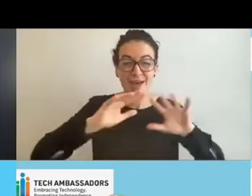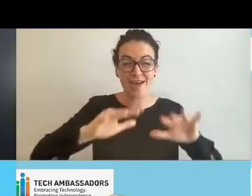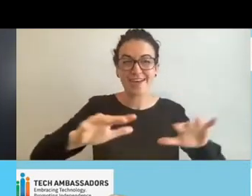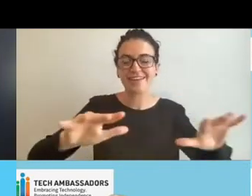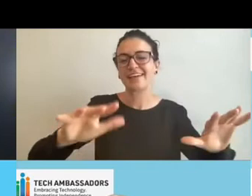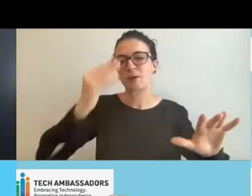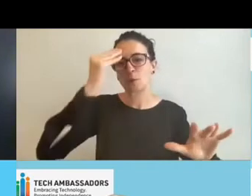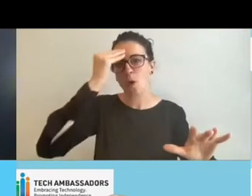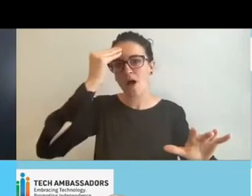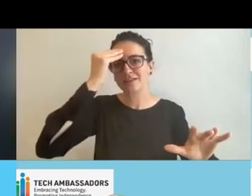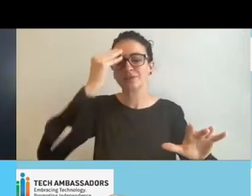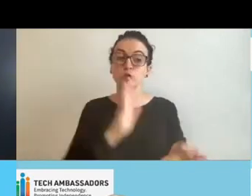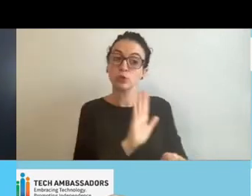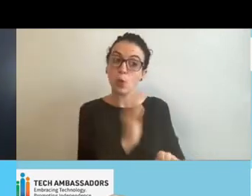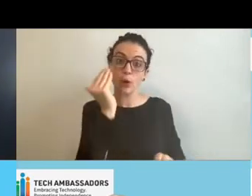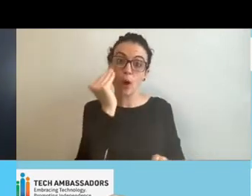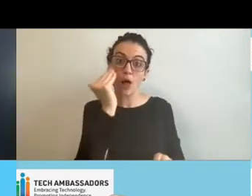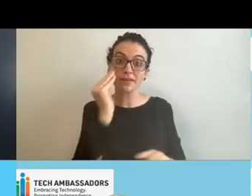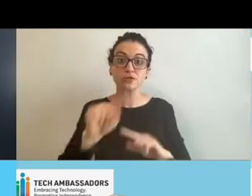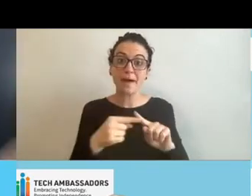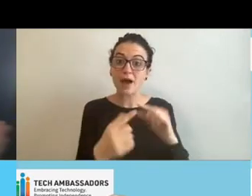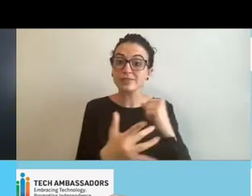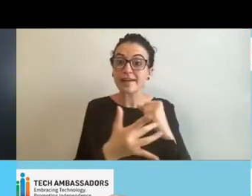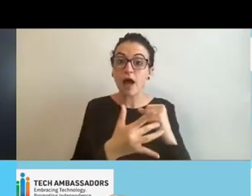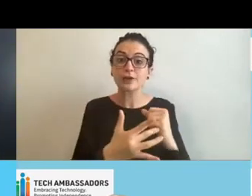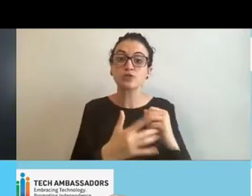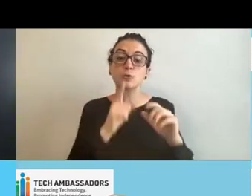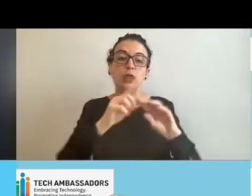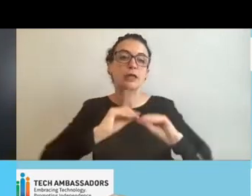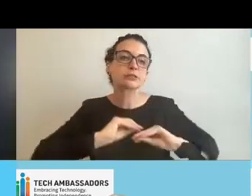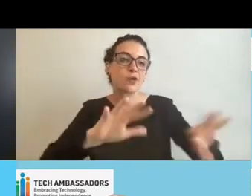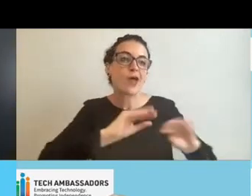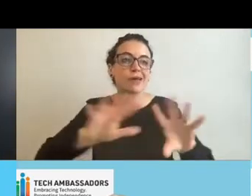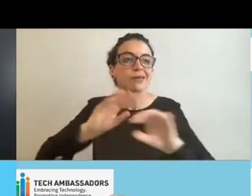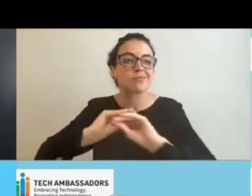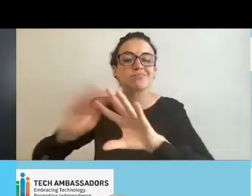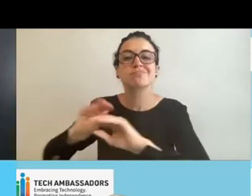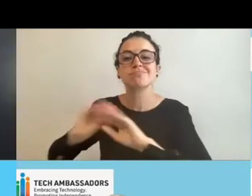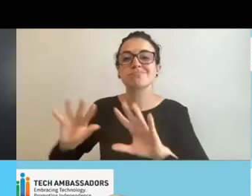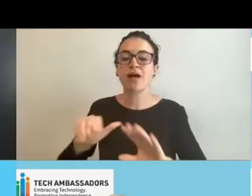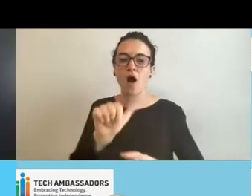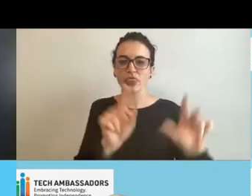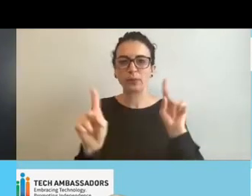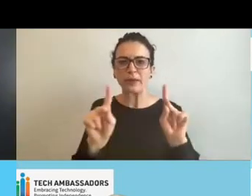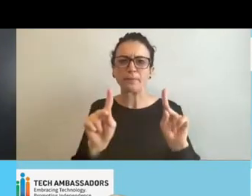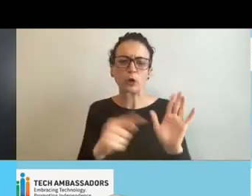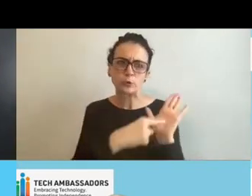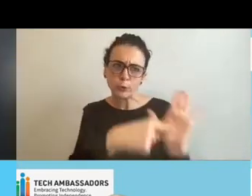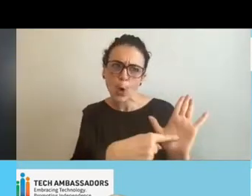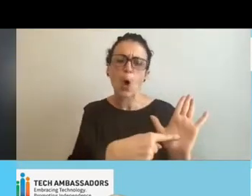guys' knowledge about technology and just how much you wanted to help other people learn more about it, um, get involved.